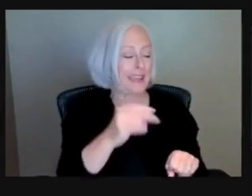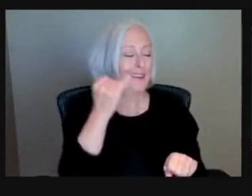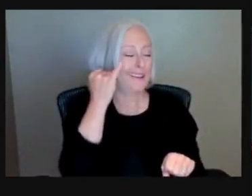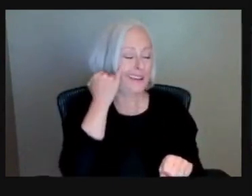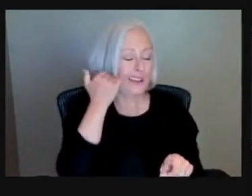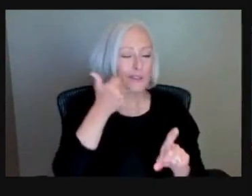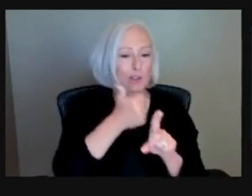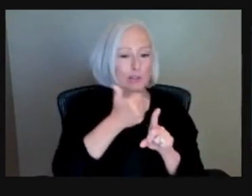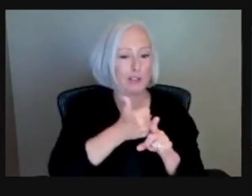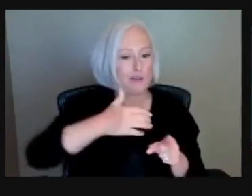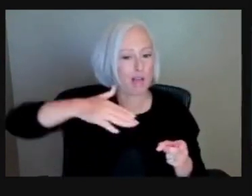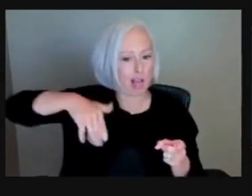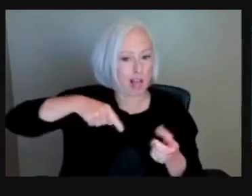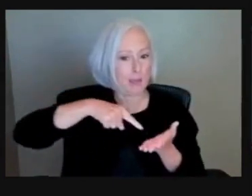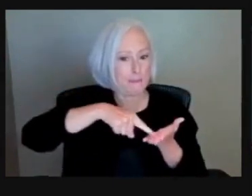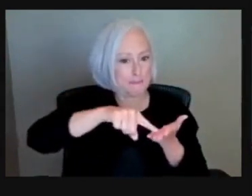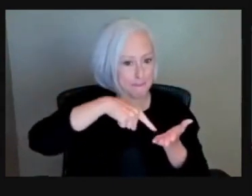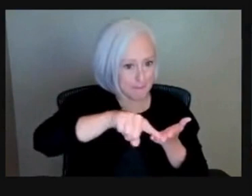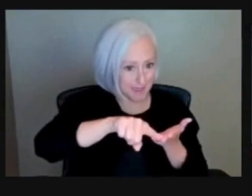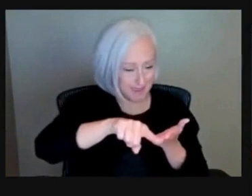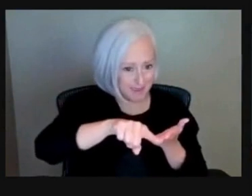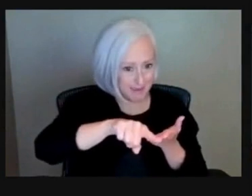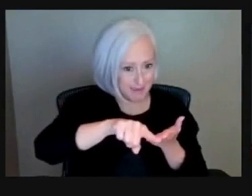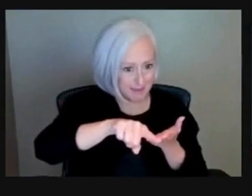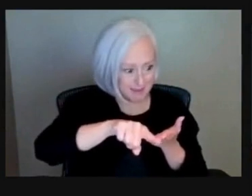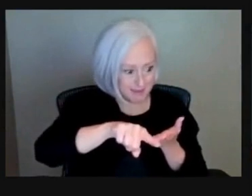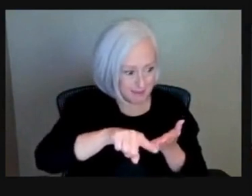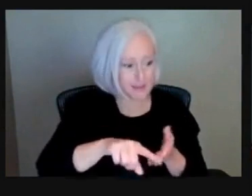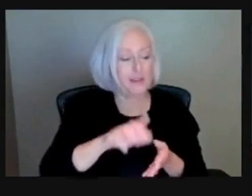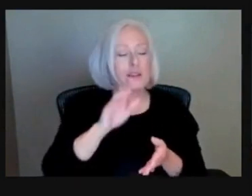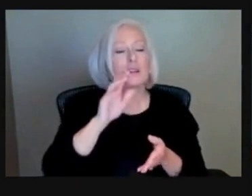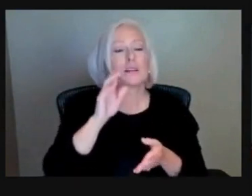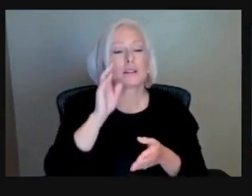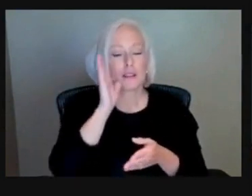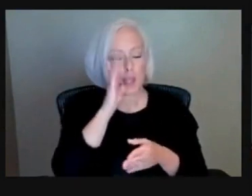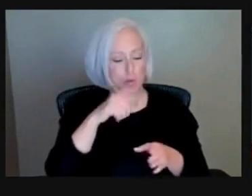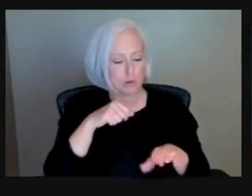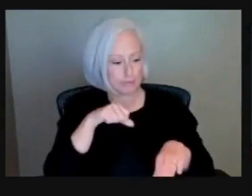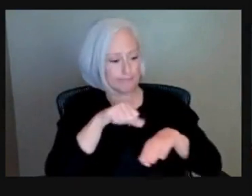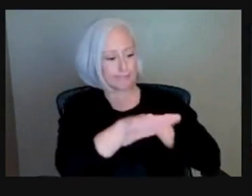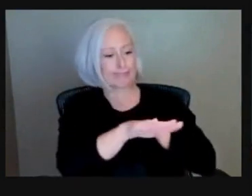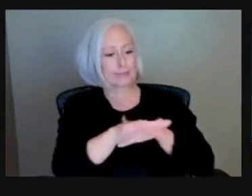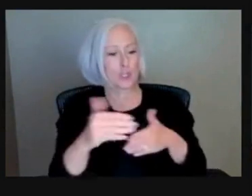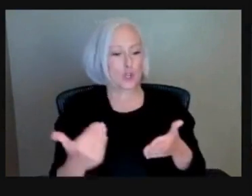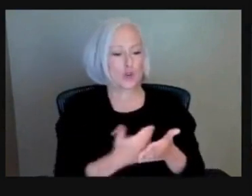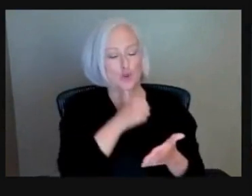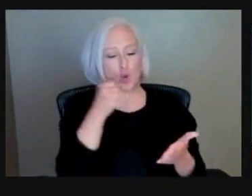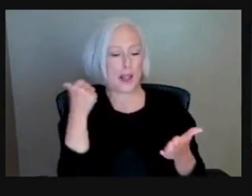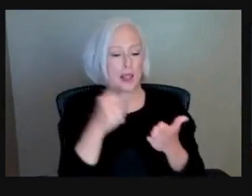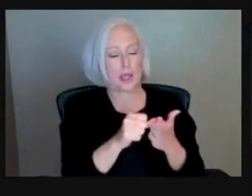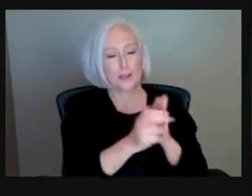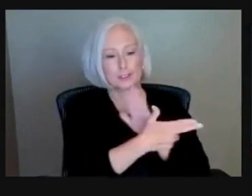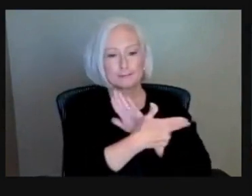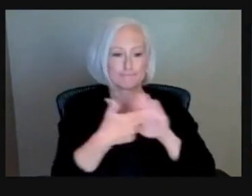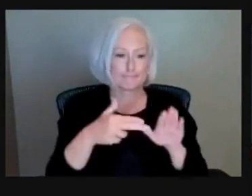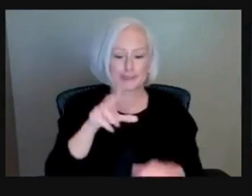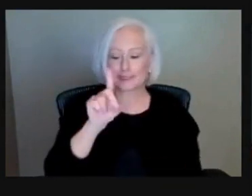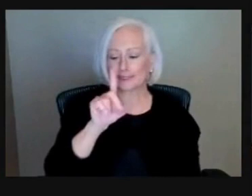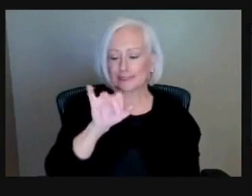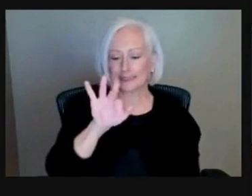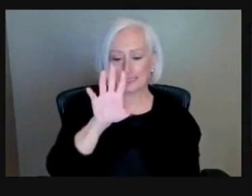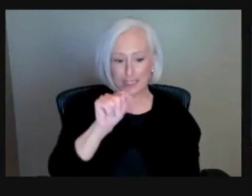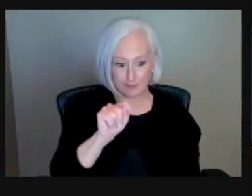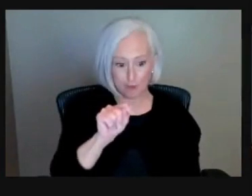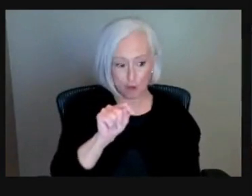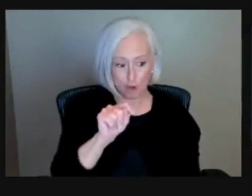due balance for three months, would be to issue a notice of default. And that's an official recorded document with the county saying that